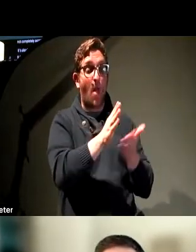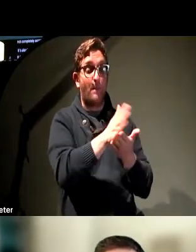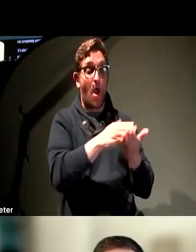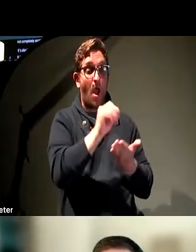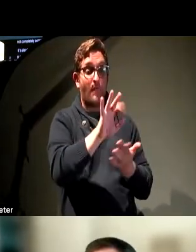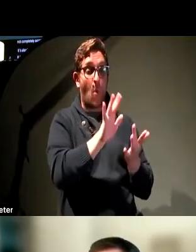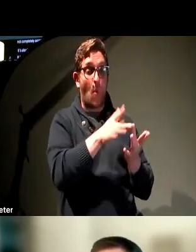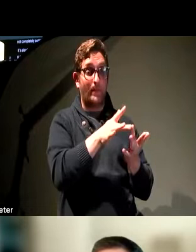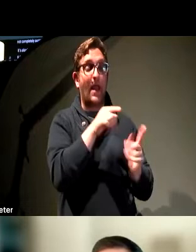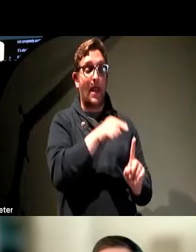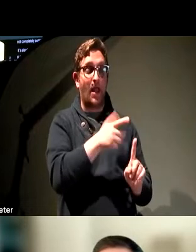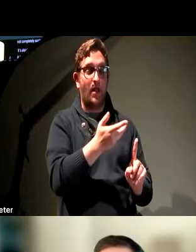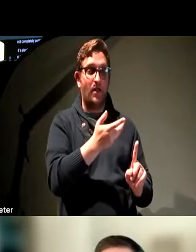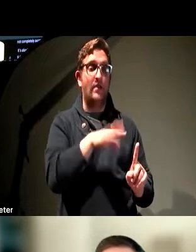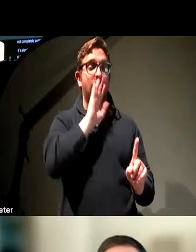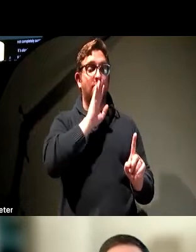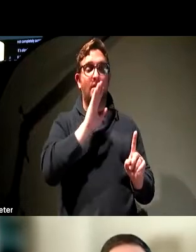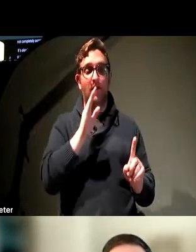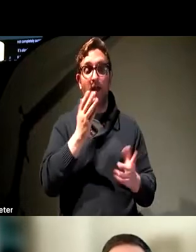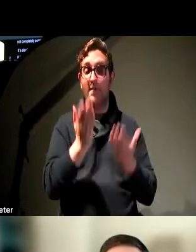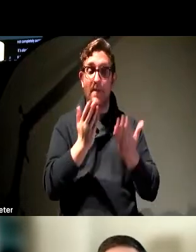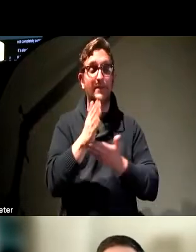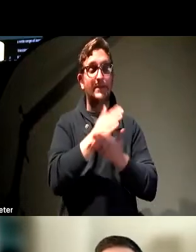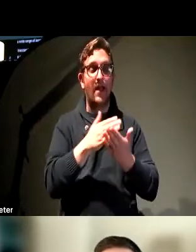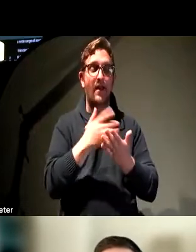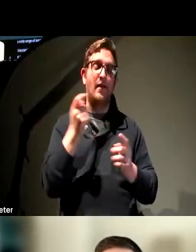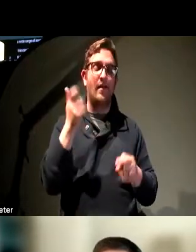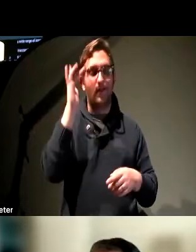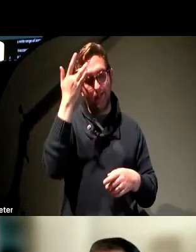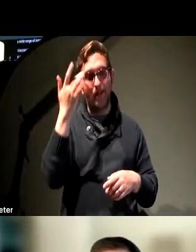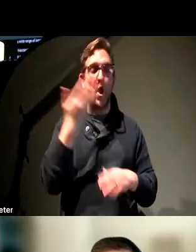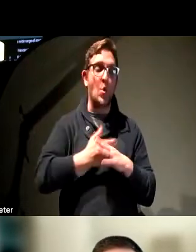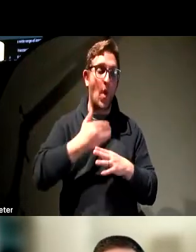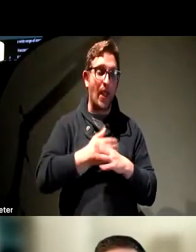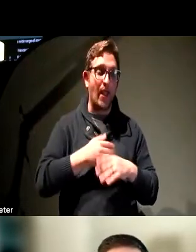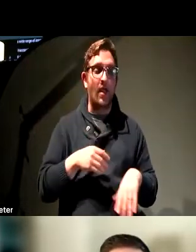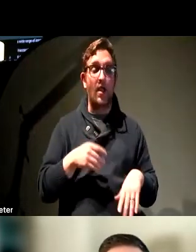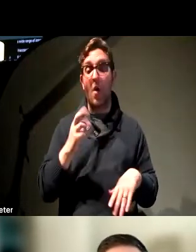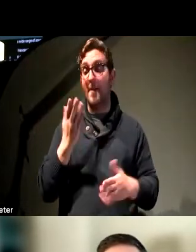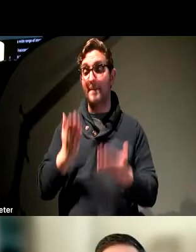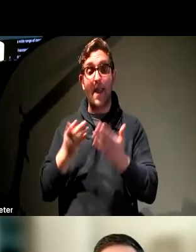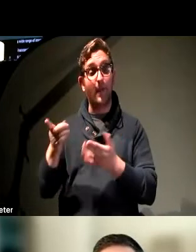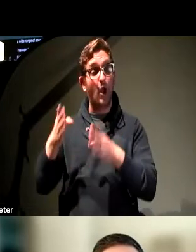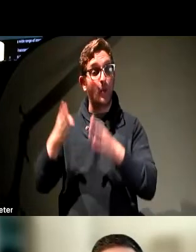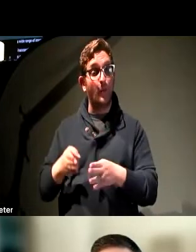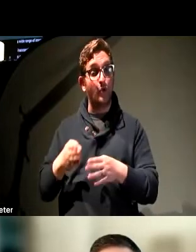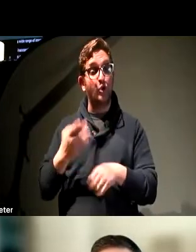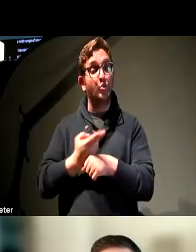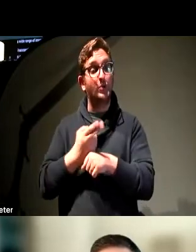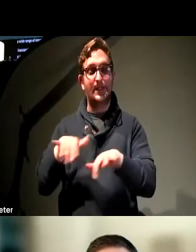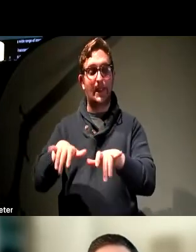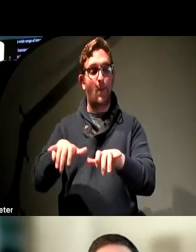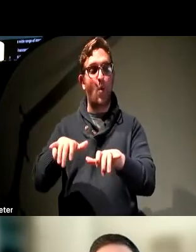things might be annoying to a screen reader user. Others might keep somebody who just uses a keyboard to navigate the Web from being able